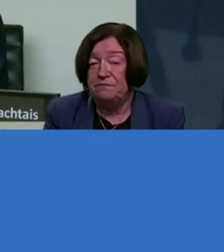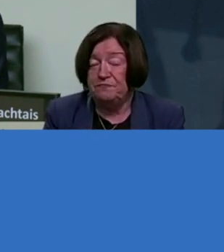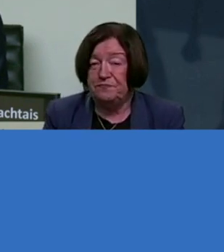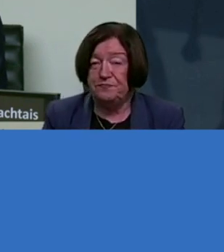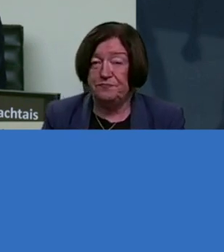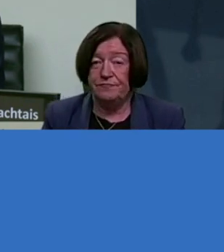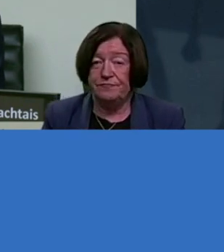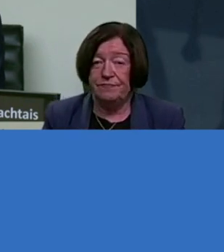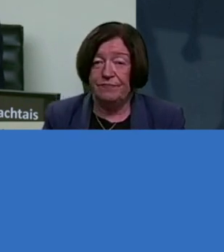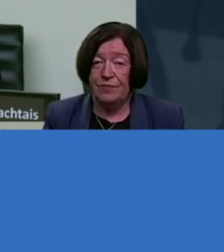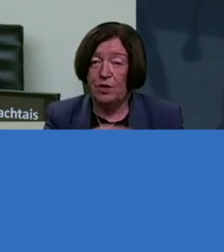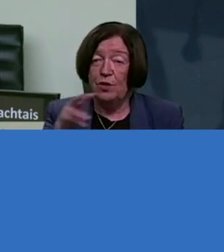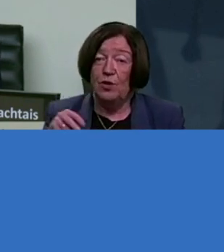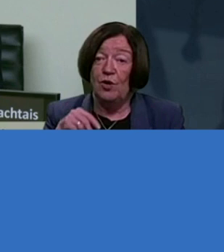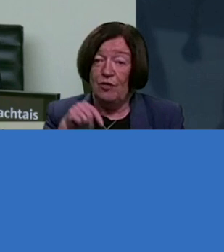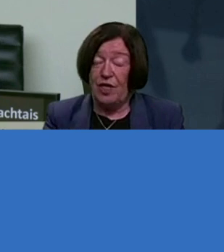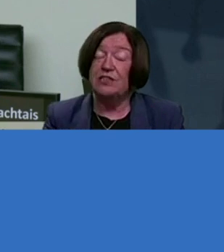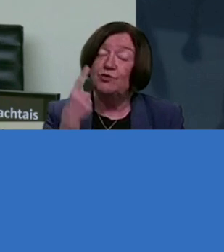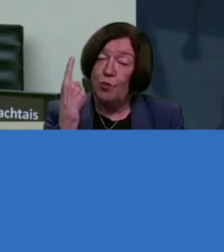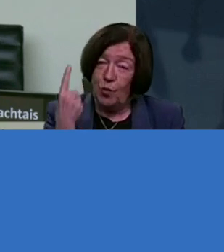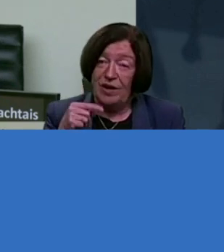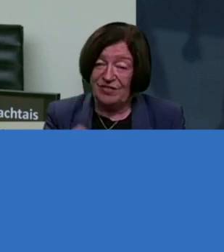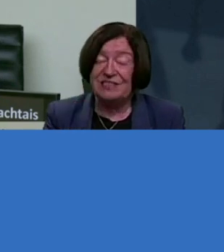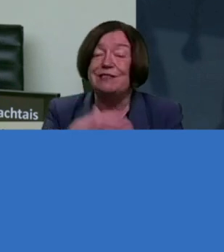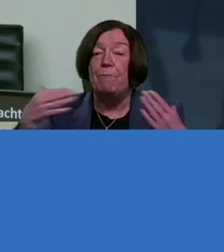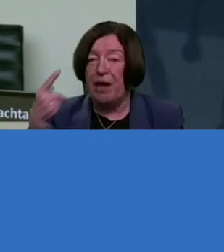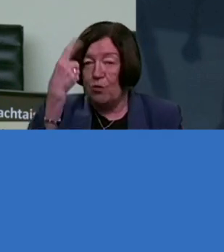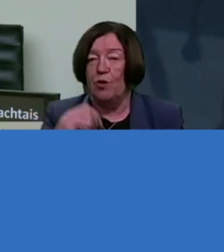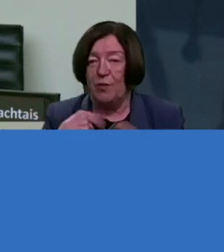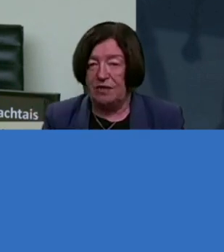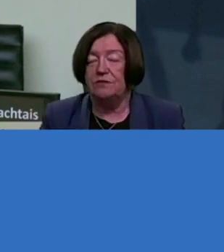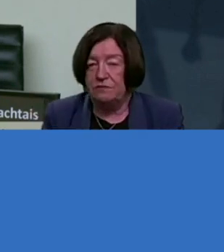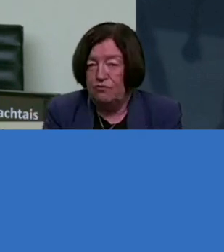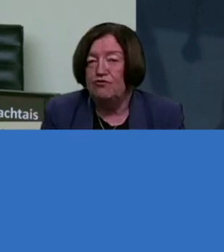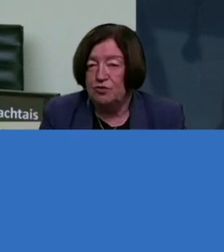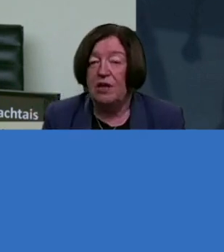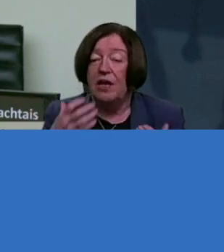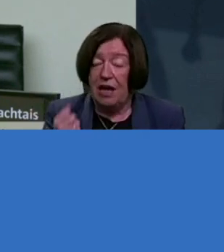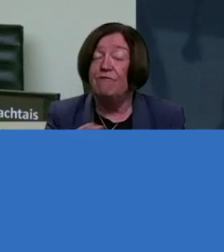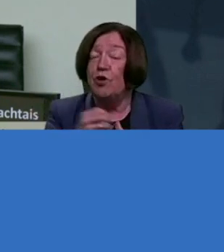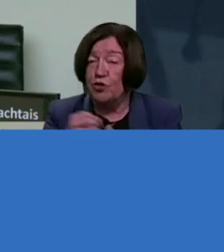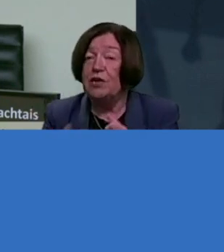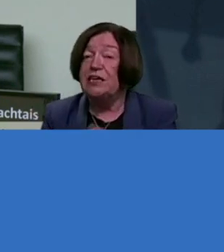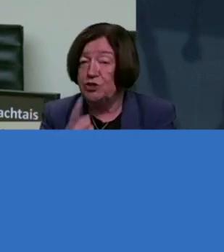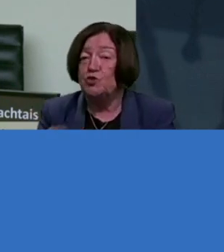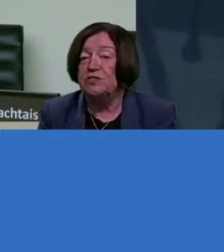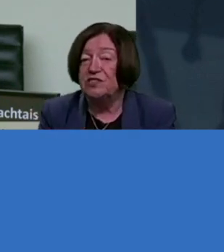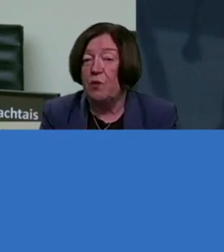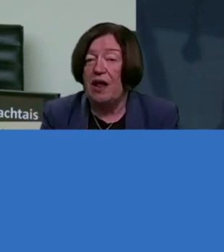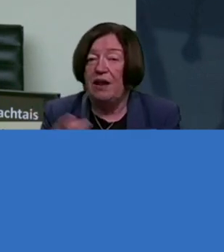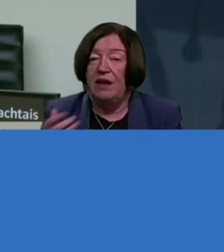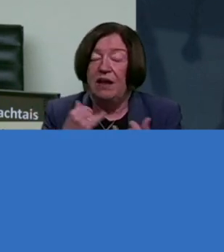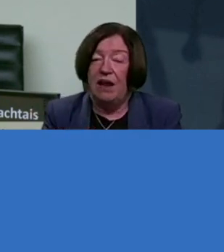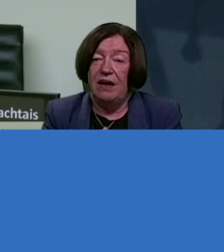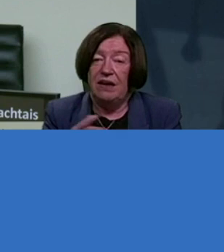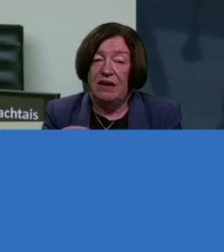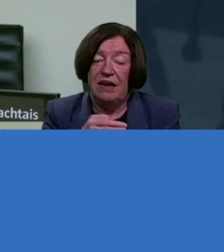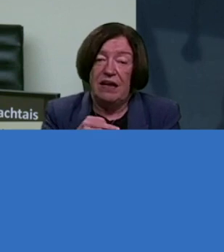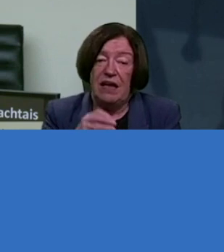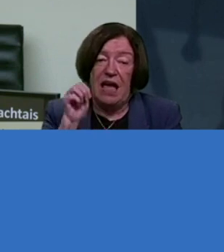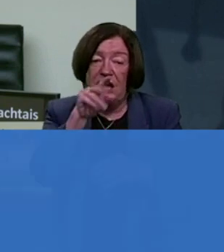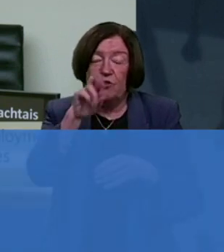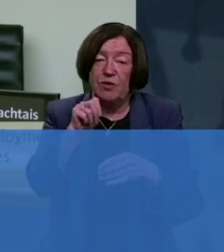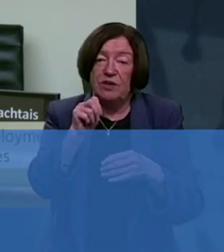And, like, we, that's one of, it's the big one we need to address. There are other issues as well, like relevant enterprise